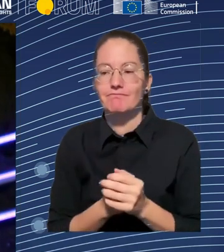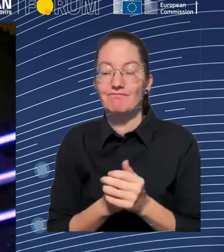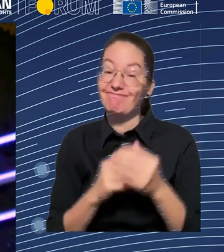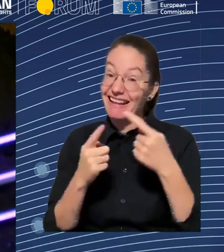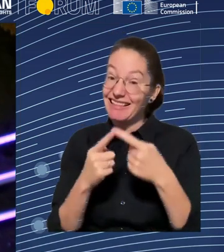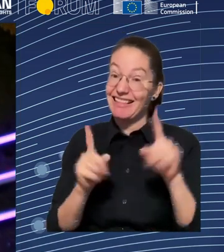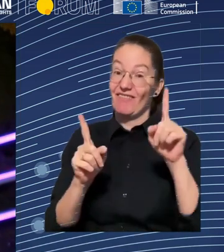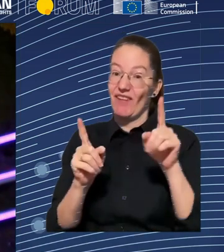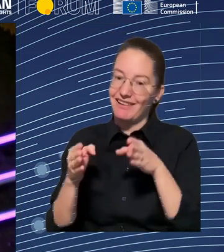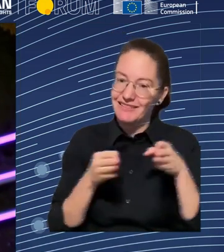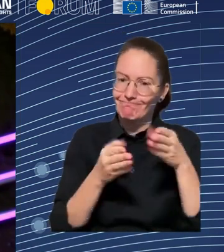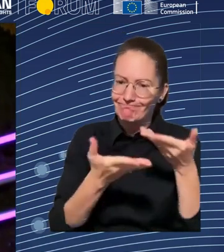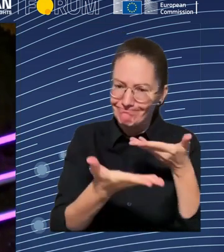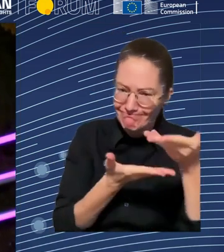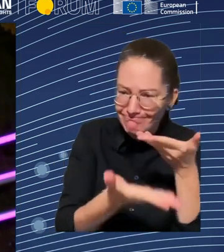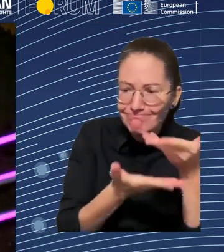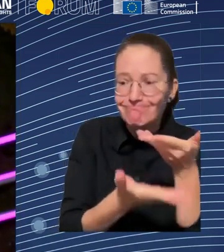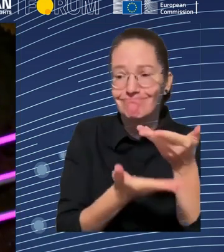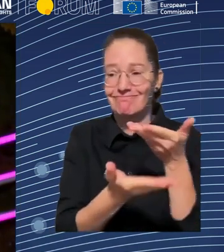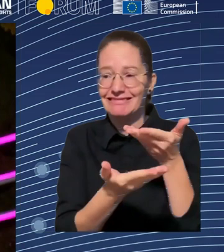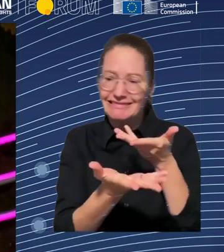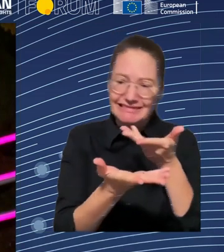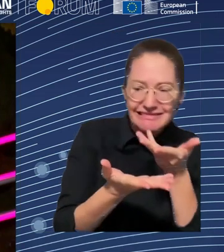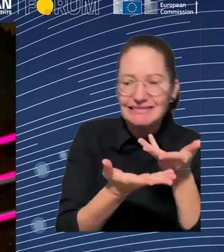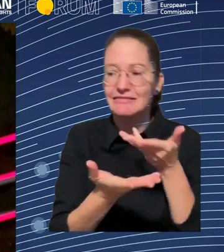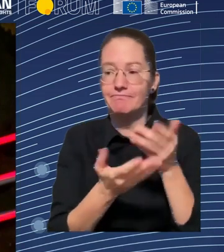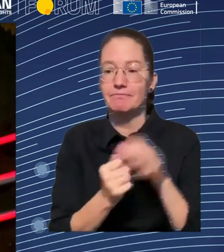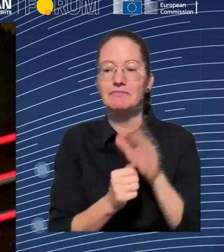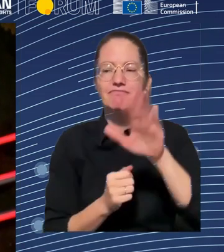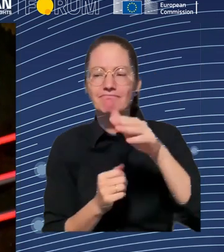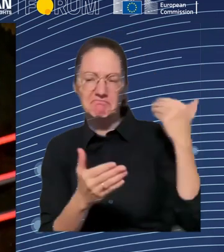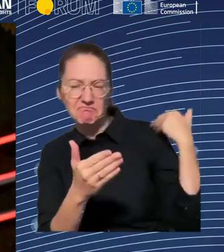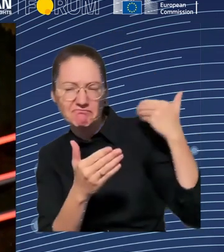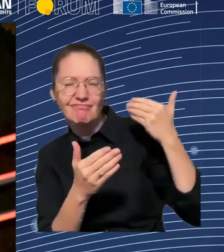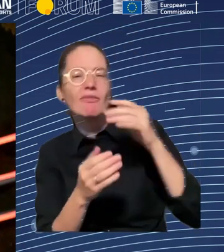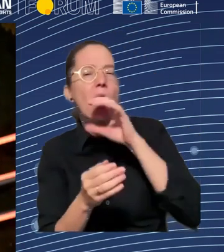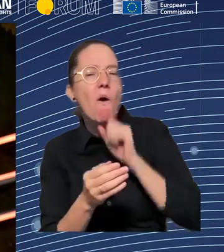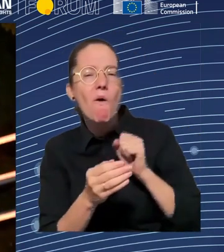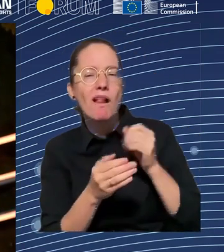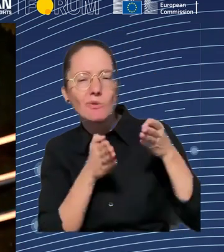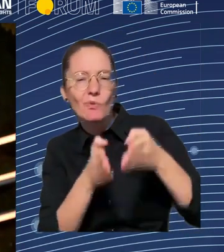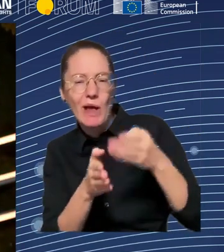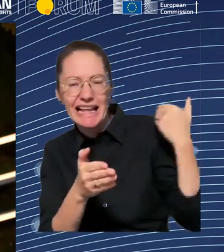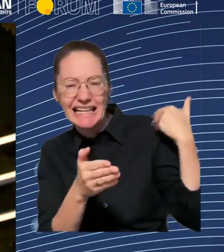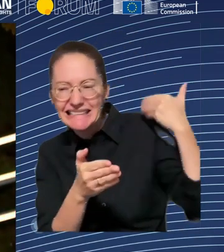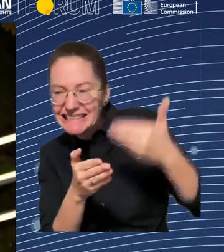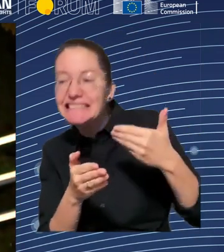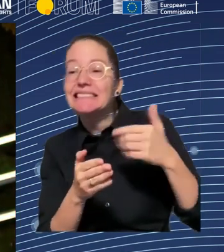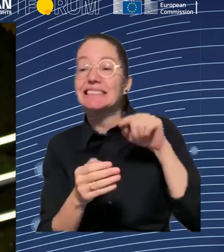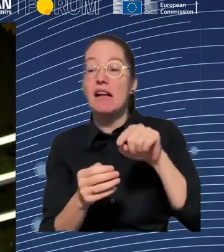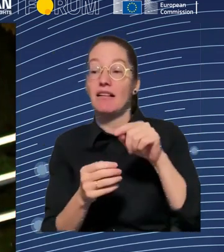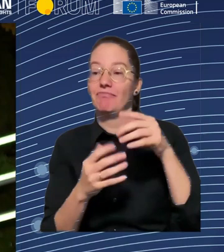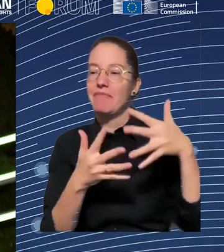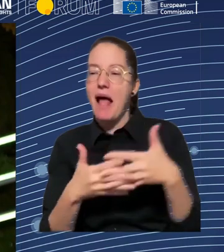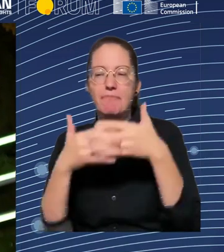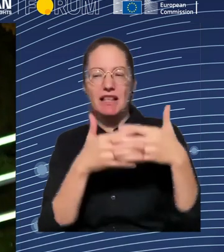about how to implement new technologies, AI, algorithm management, think of ways in which you can